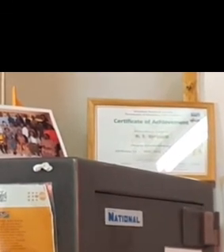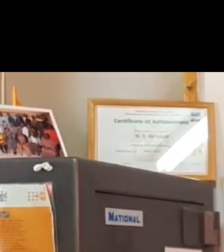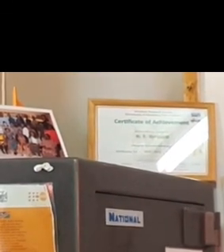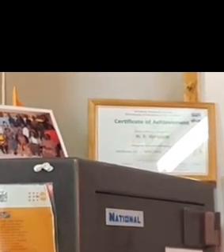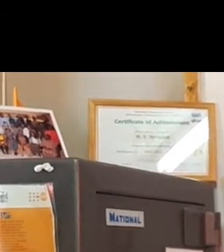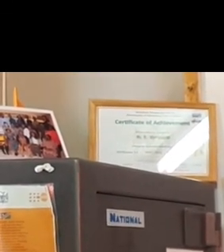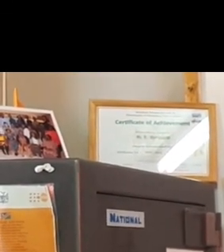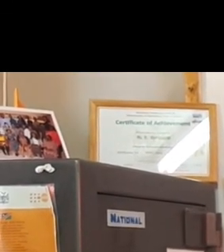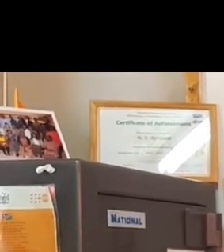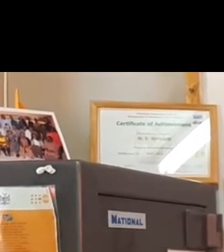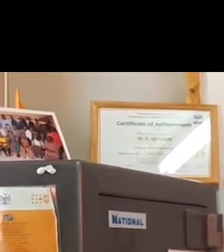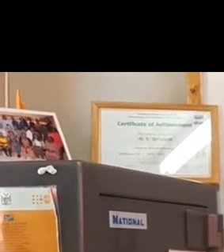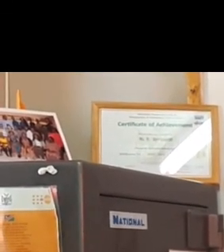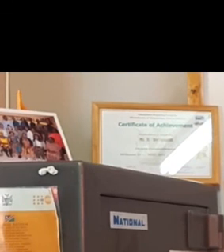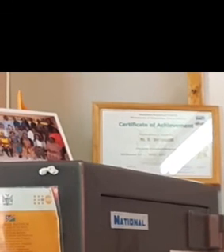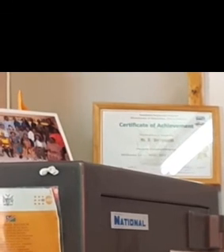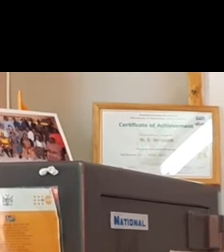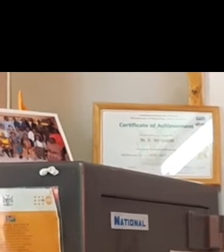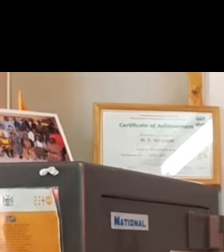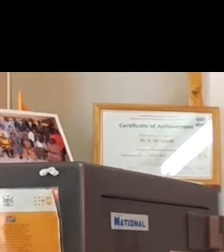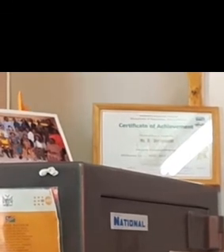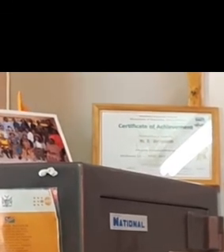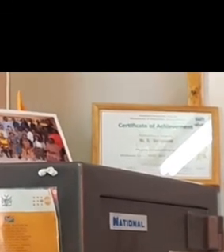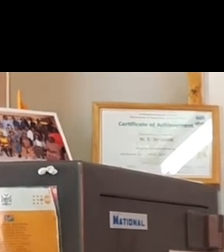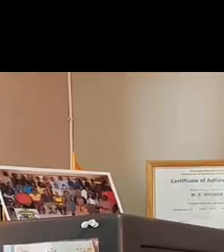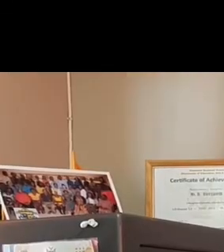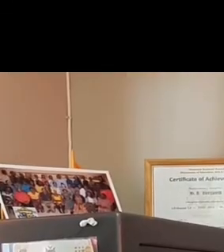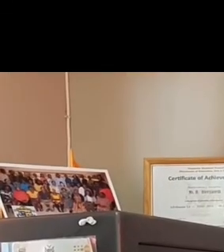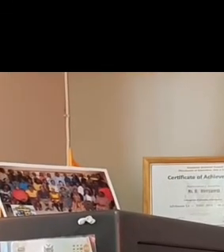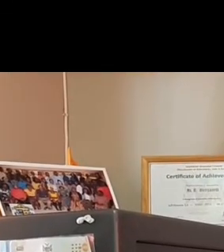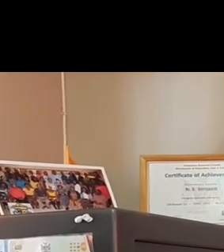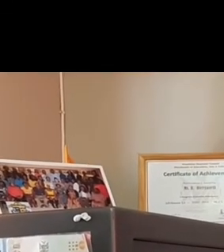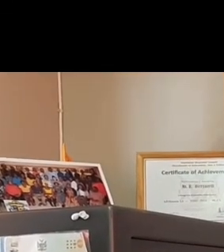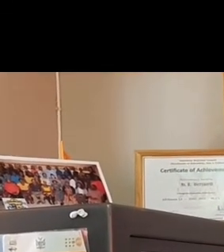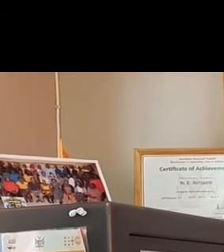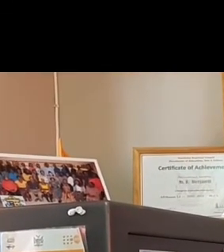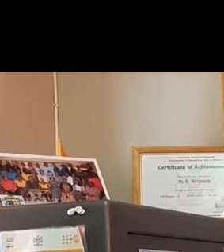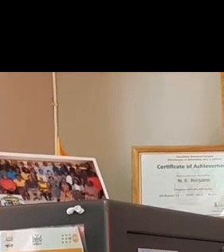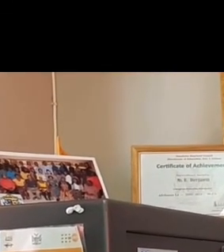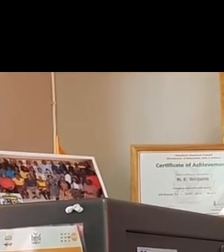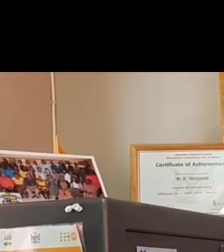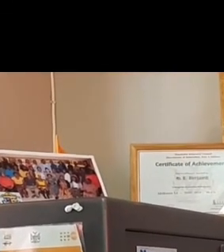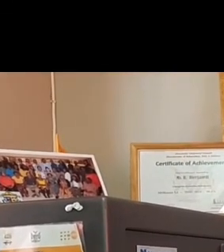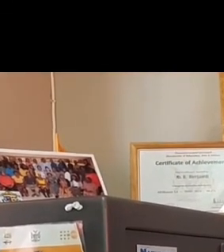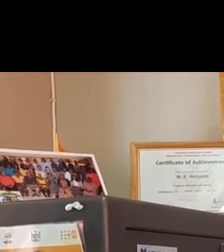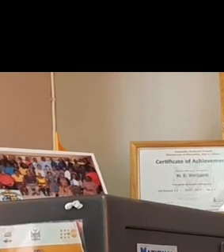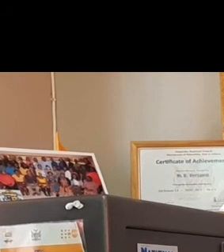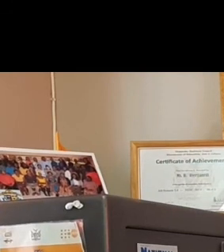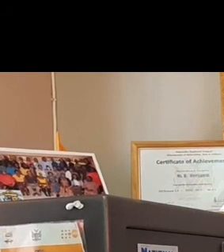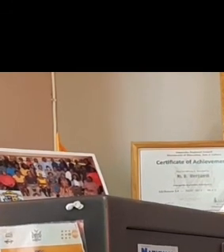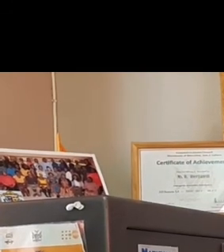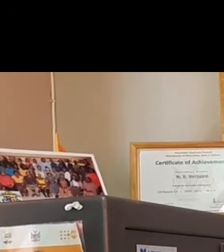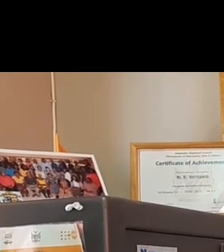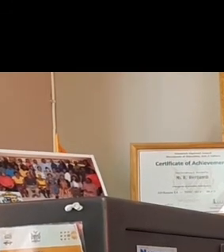the possible spread of the virus. As principal and as the school, we do really